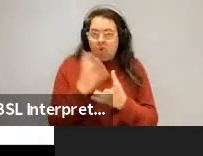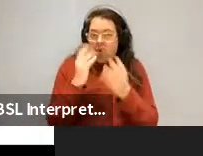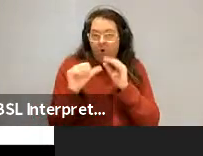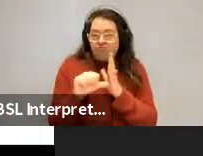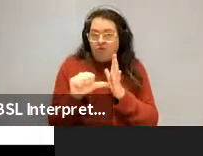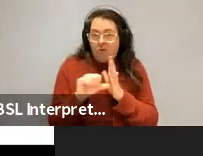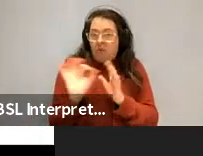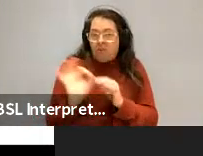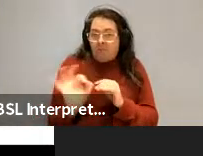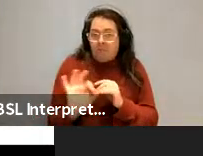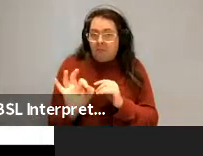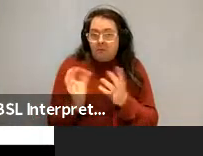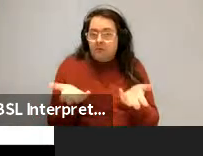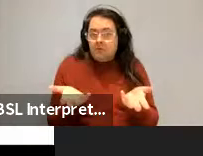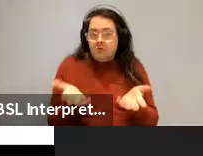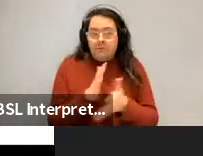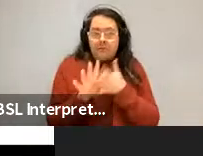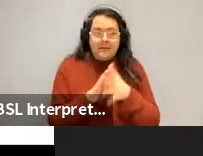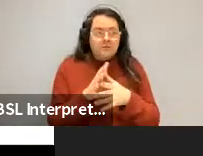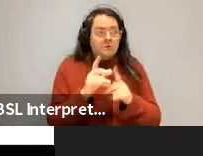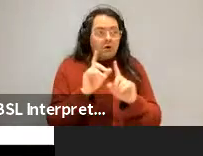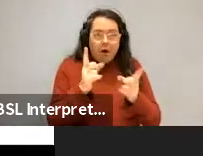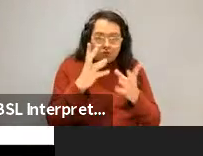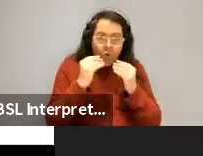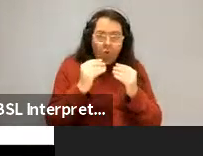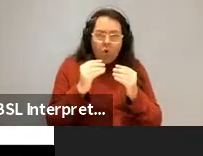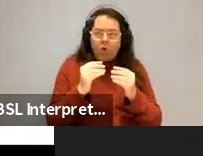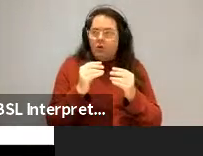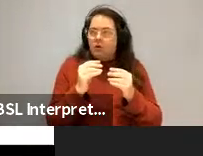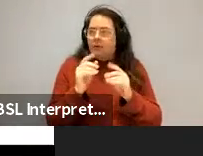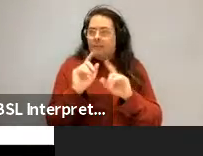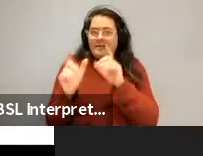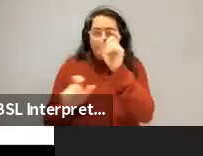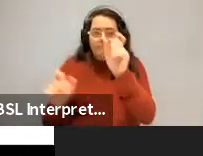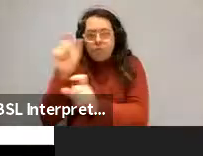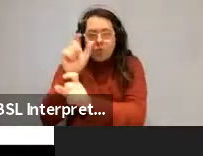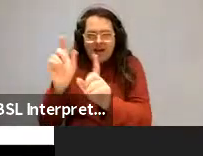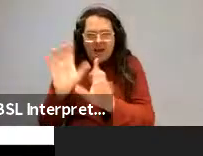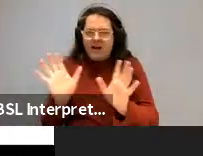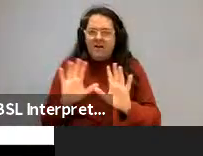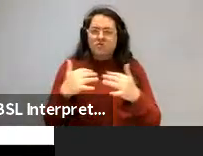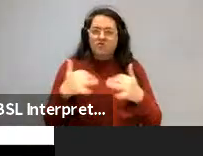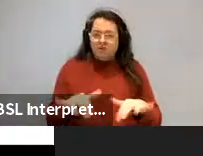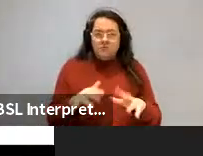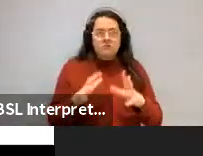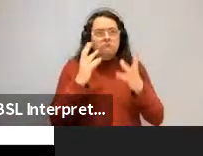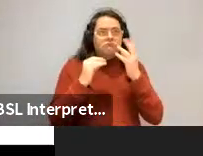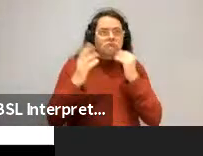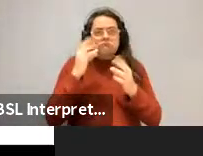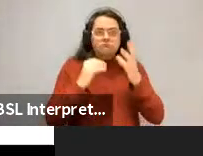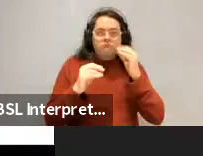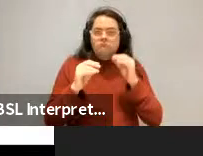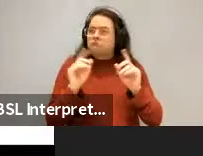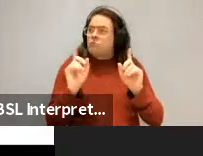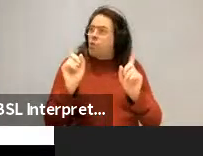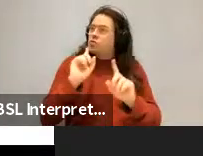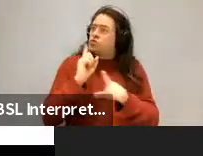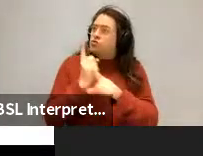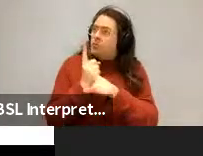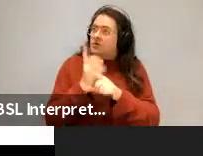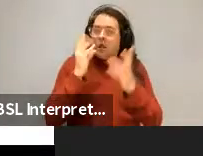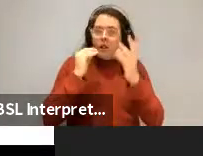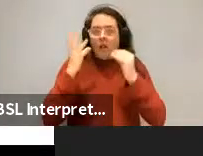postulating that the learning is a constraint on unbounded movement. It's constructivist bottom-up trying to learn how to cover what's been said.